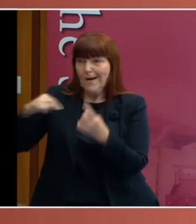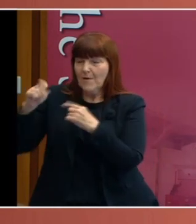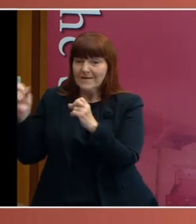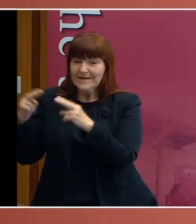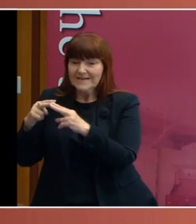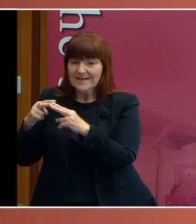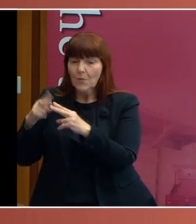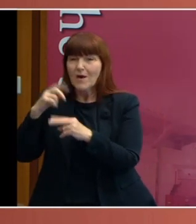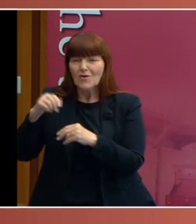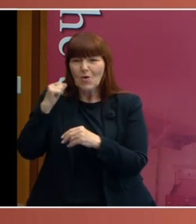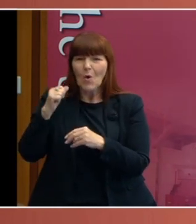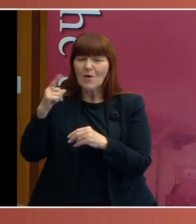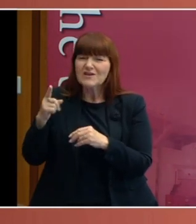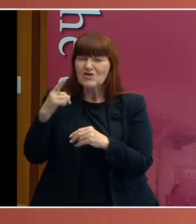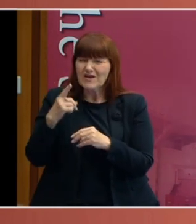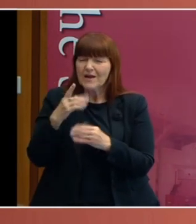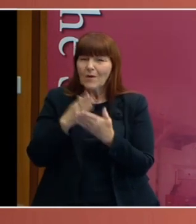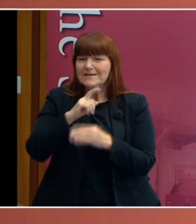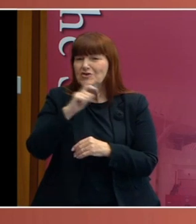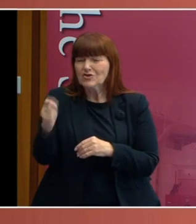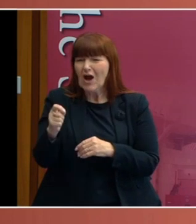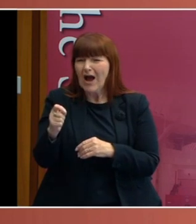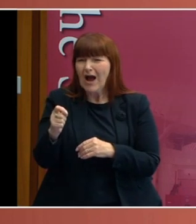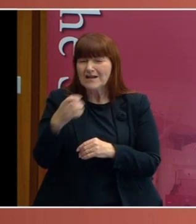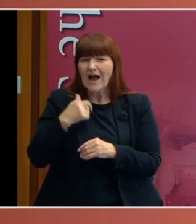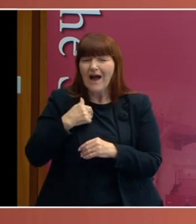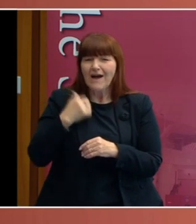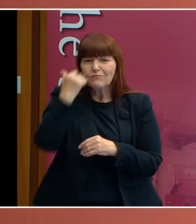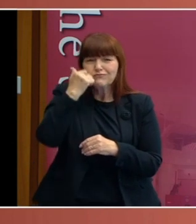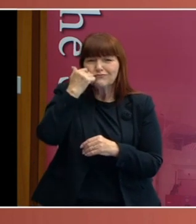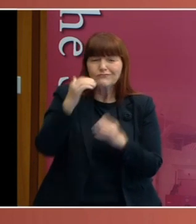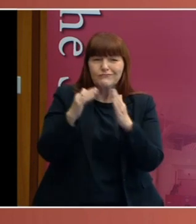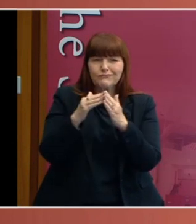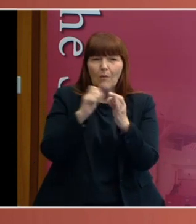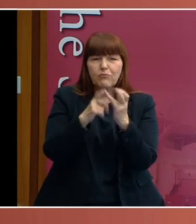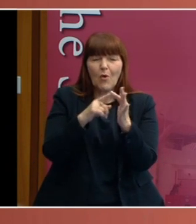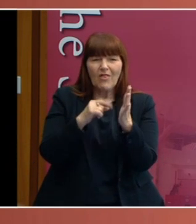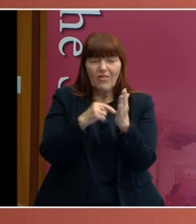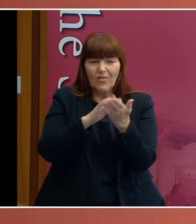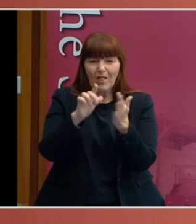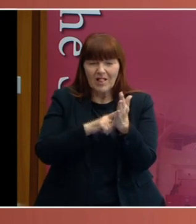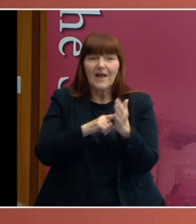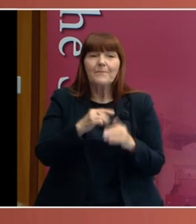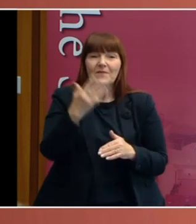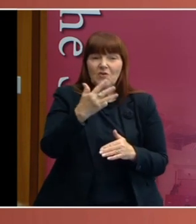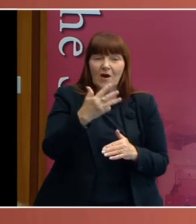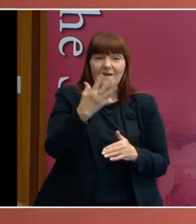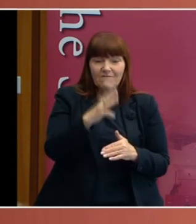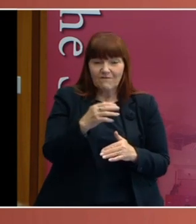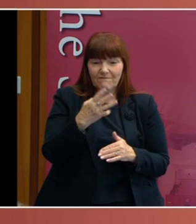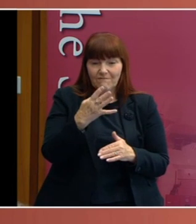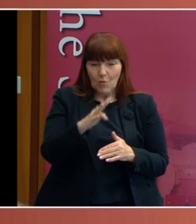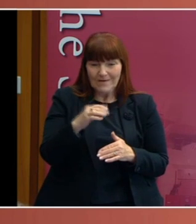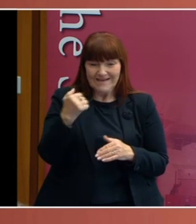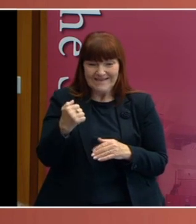she was convicted of running a brothel in 1946. And you see the newspaper